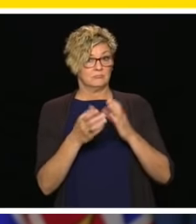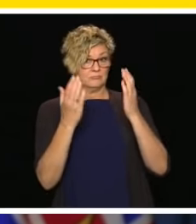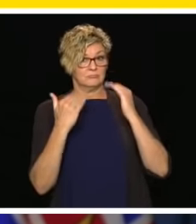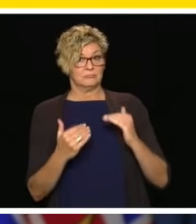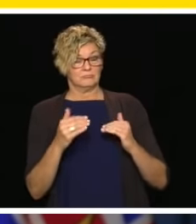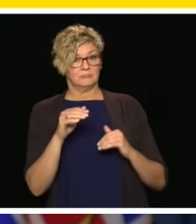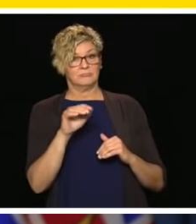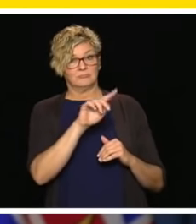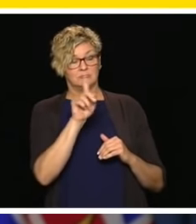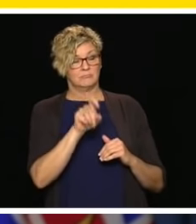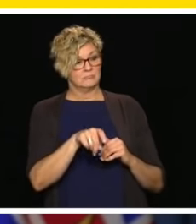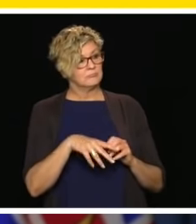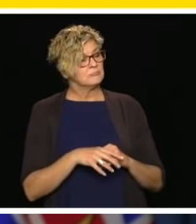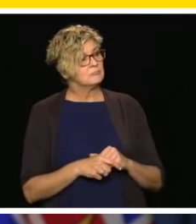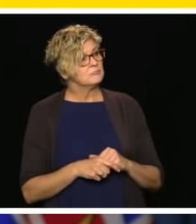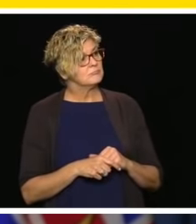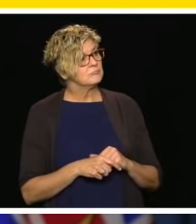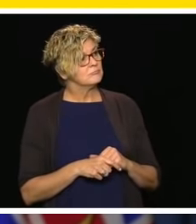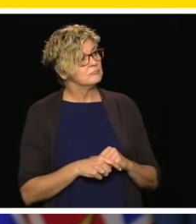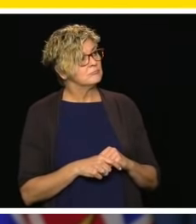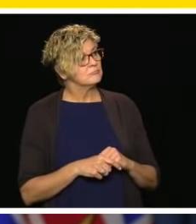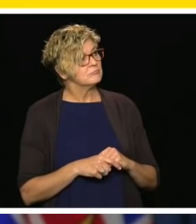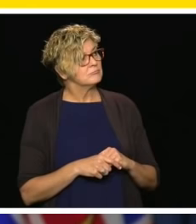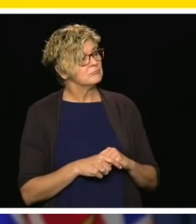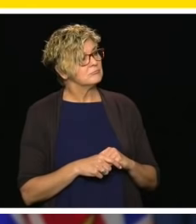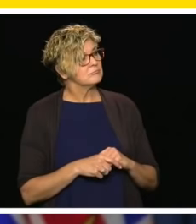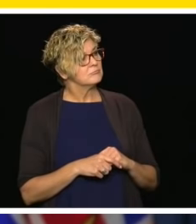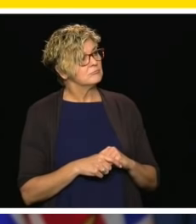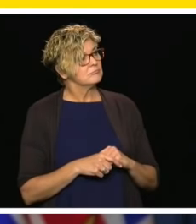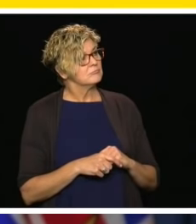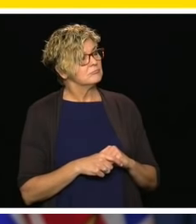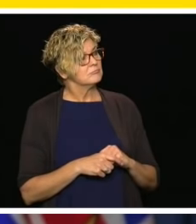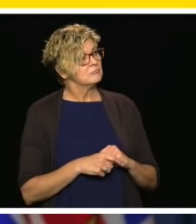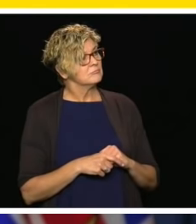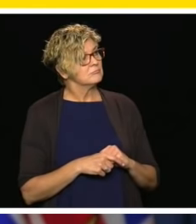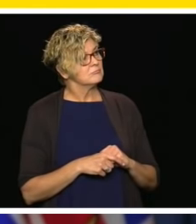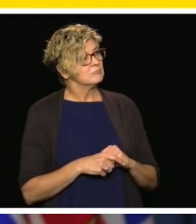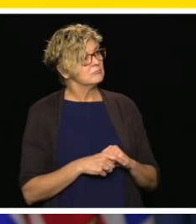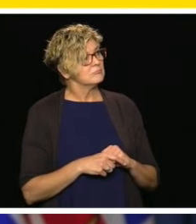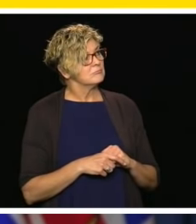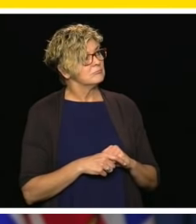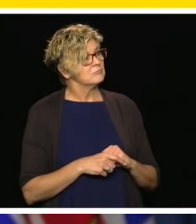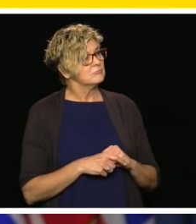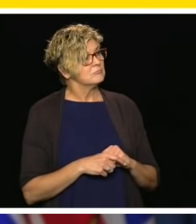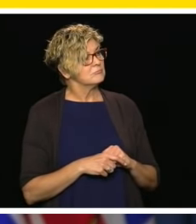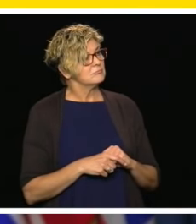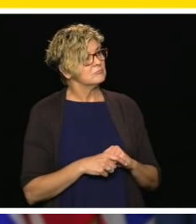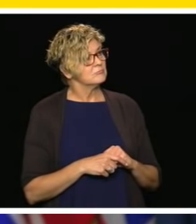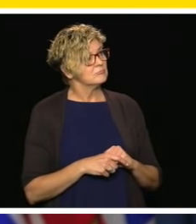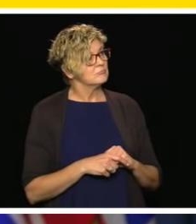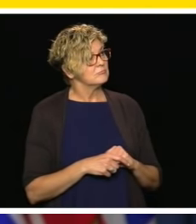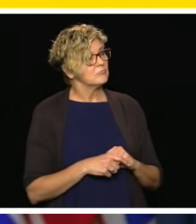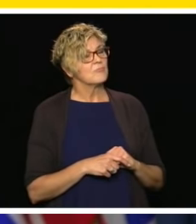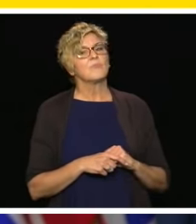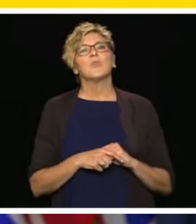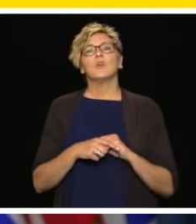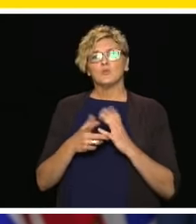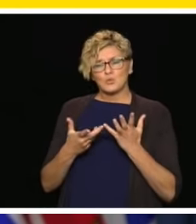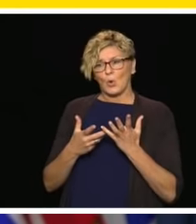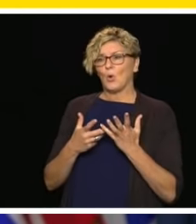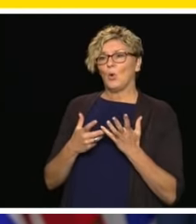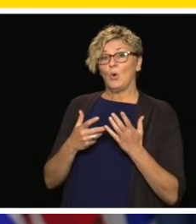Thank you. Just to follow up then, if I understand this, there's no guarantee that these children will be